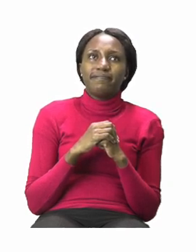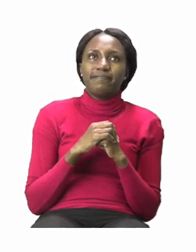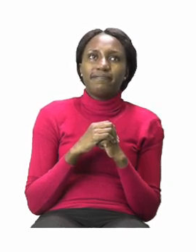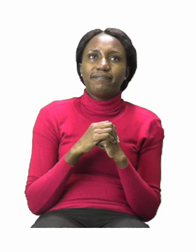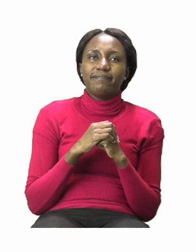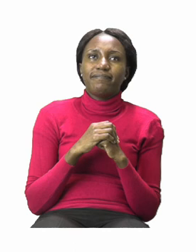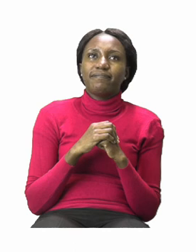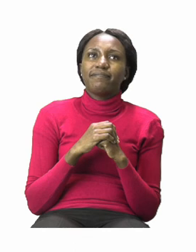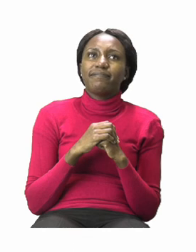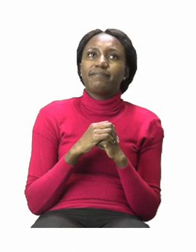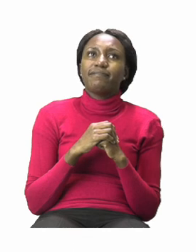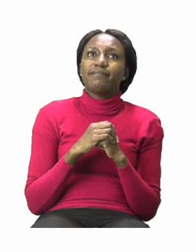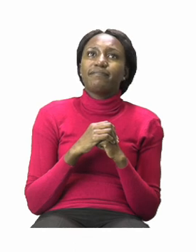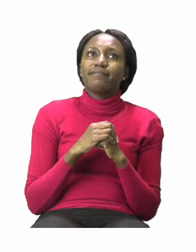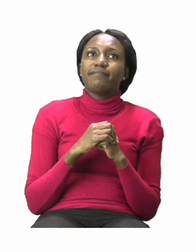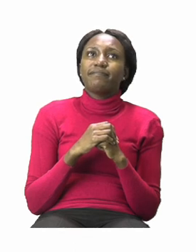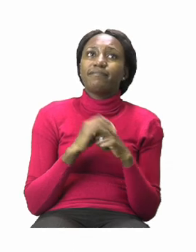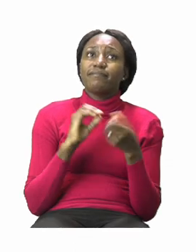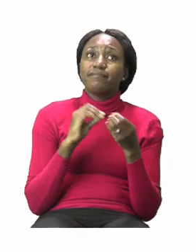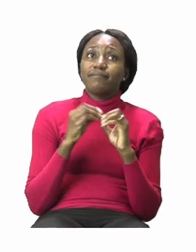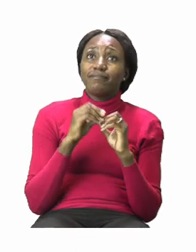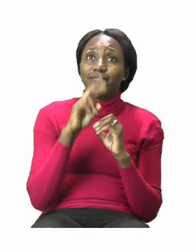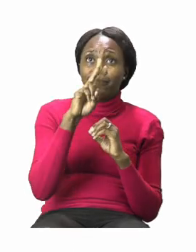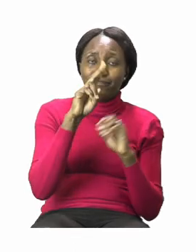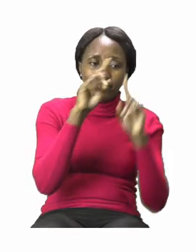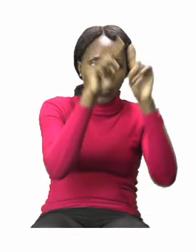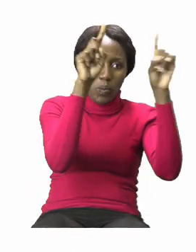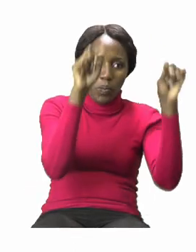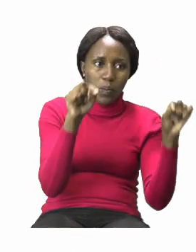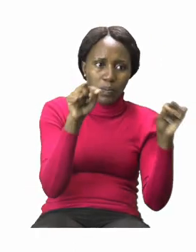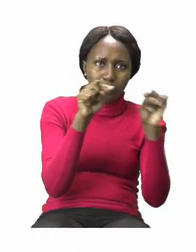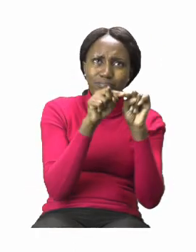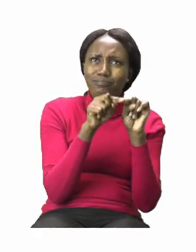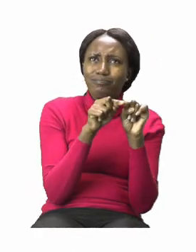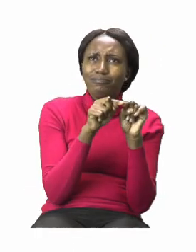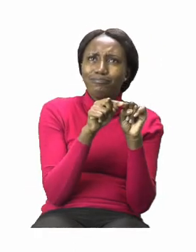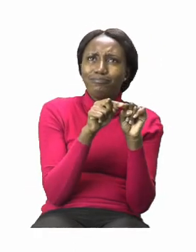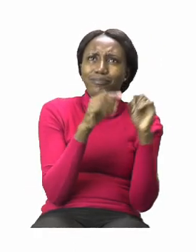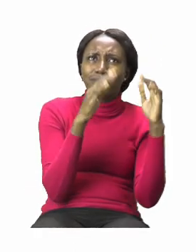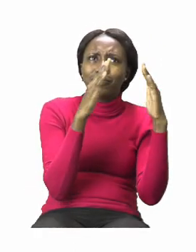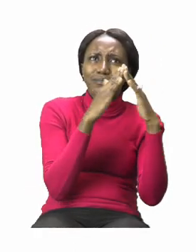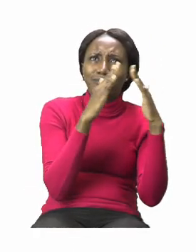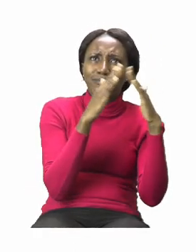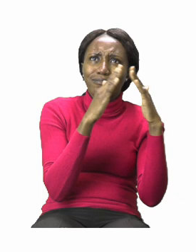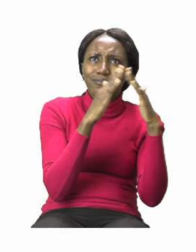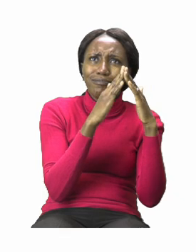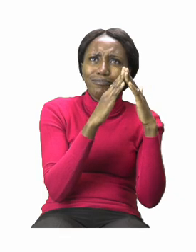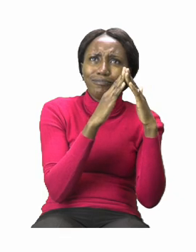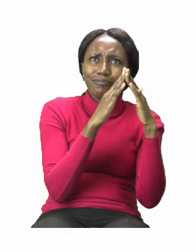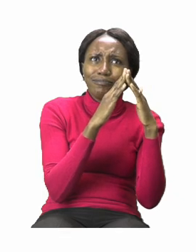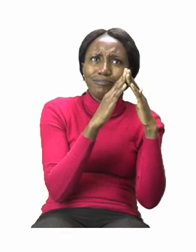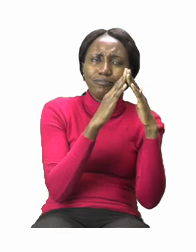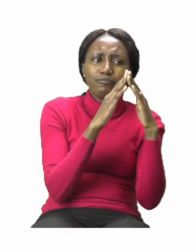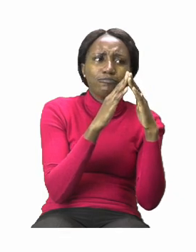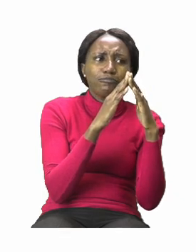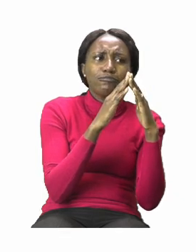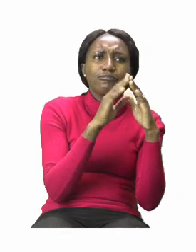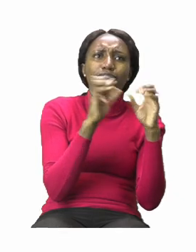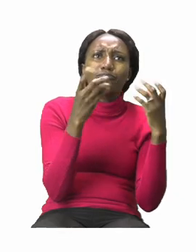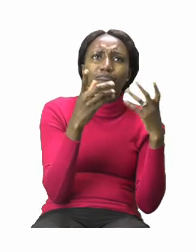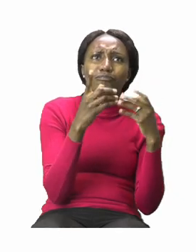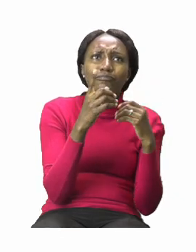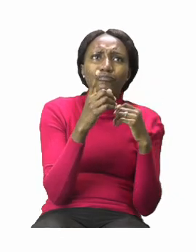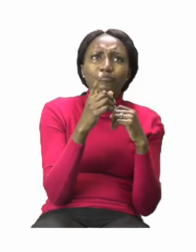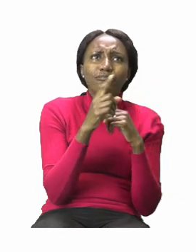Now let's do the second one together. The second one has a set of houses. Let's count the